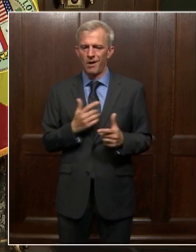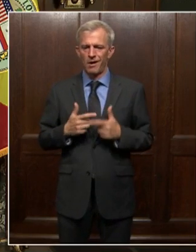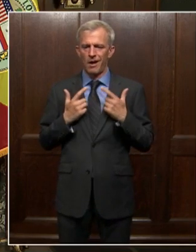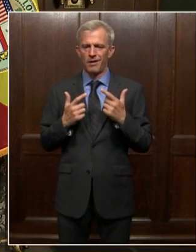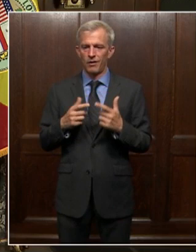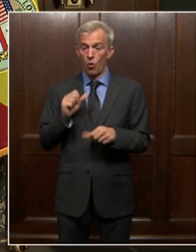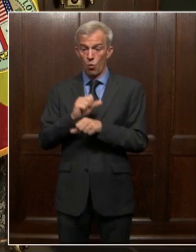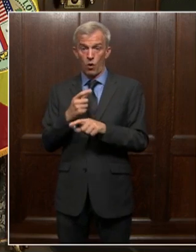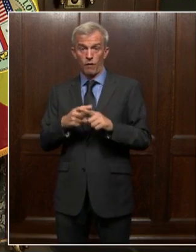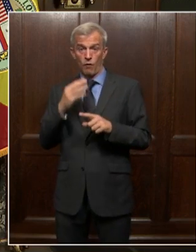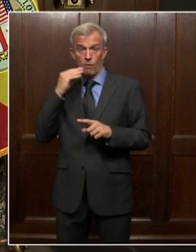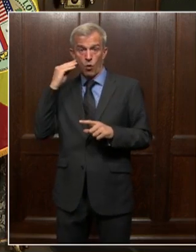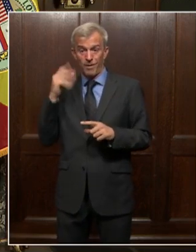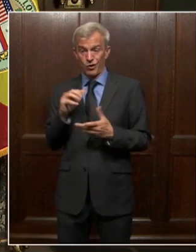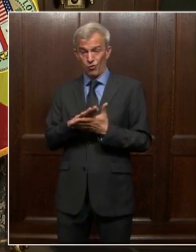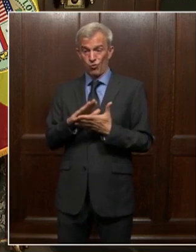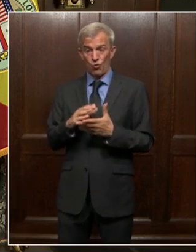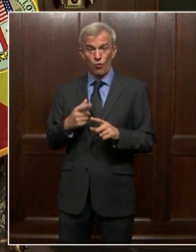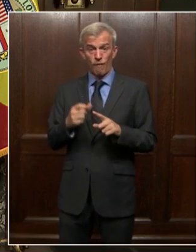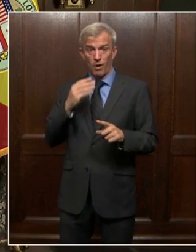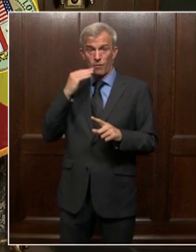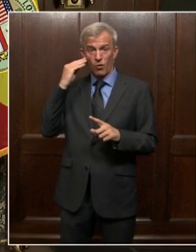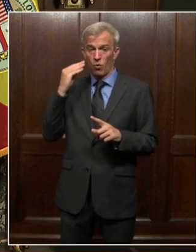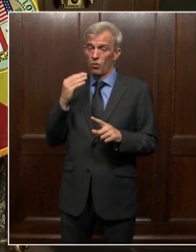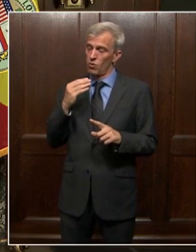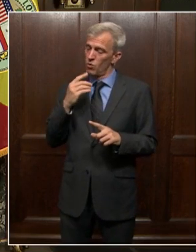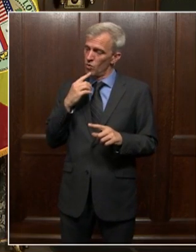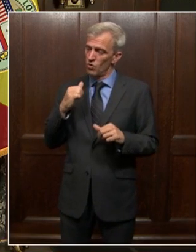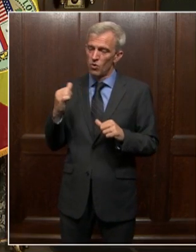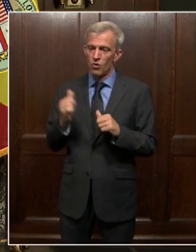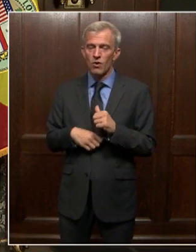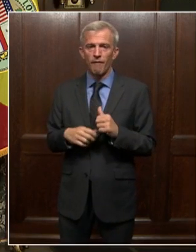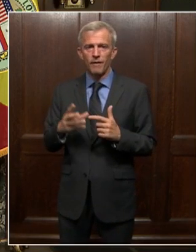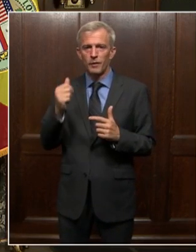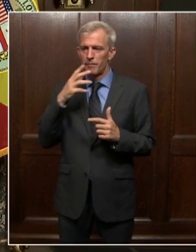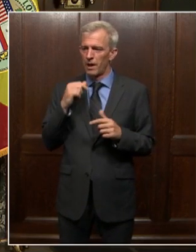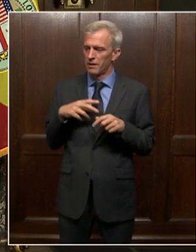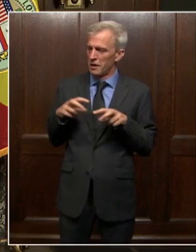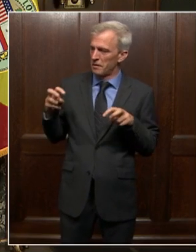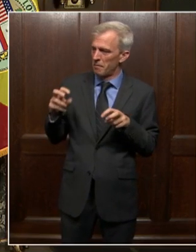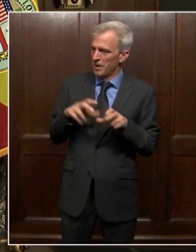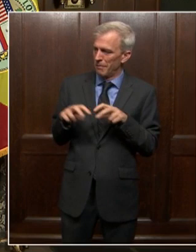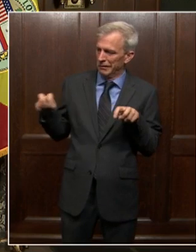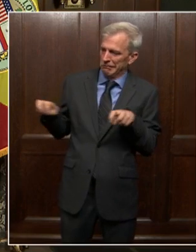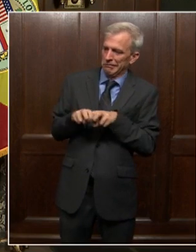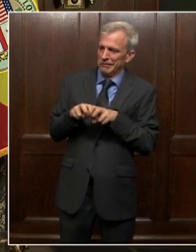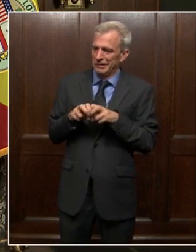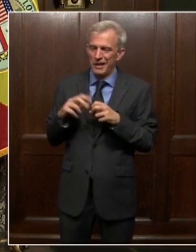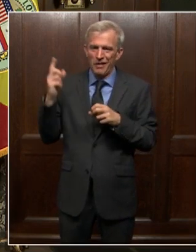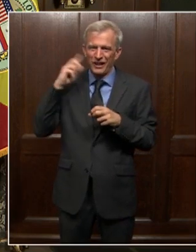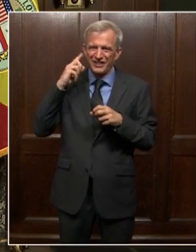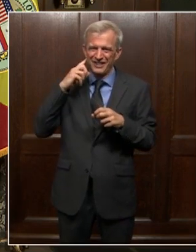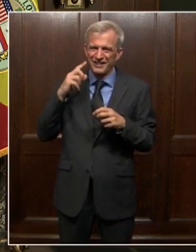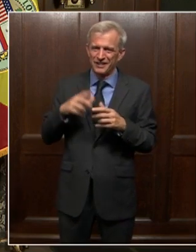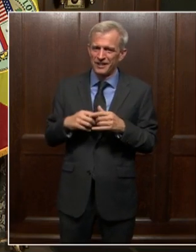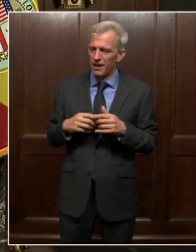and schooling from home, it's tight. Spaces are tight, there's sound, there's internet,